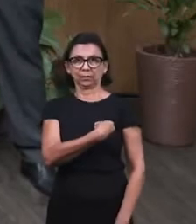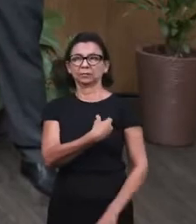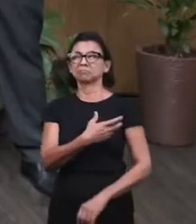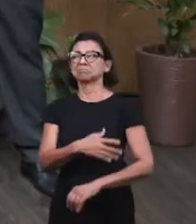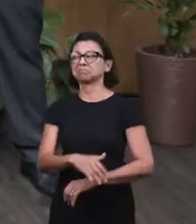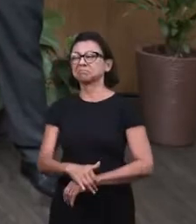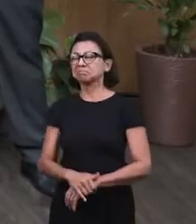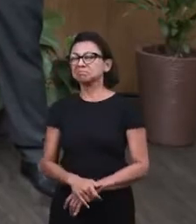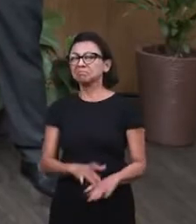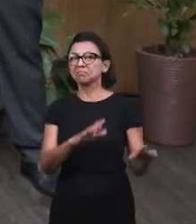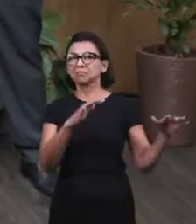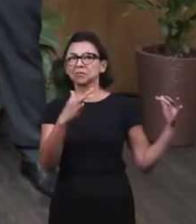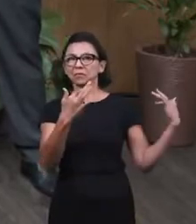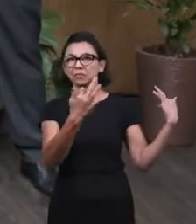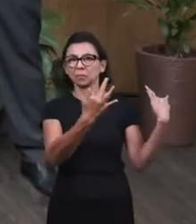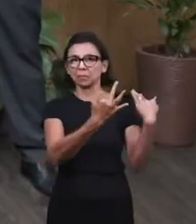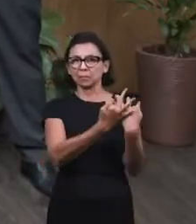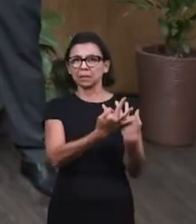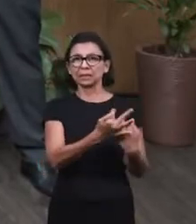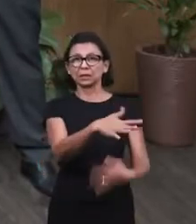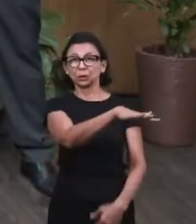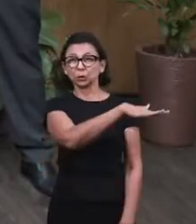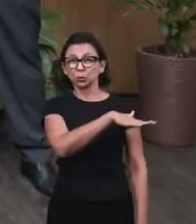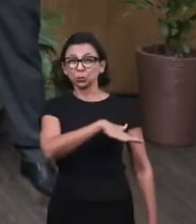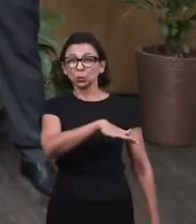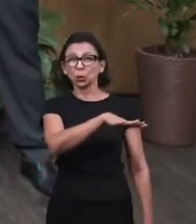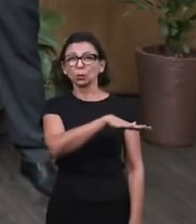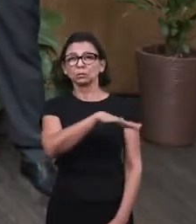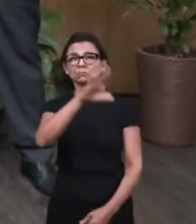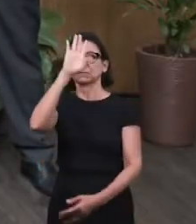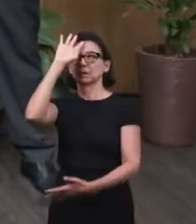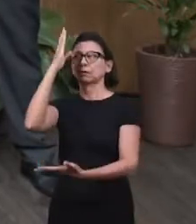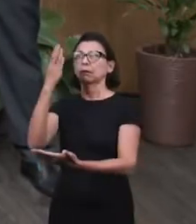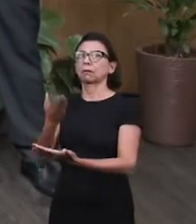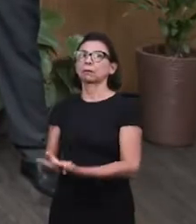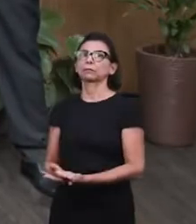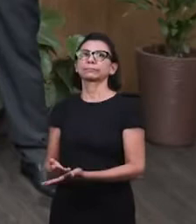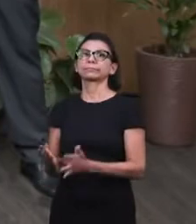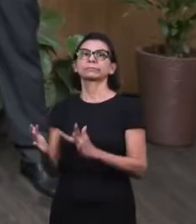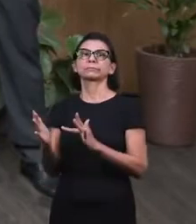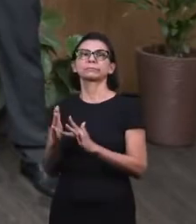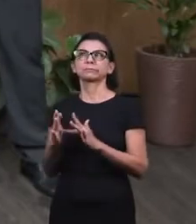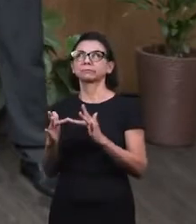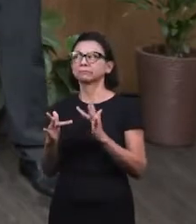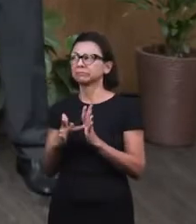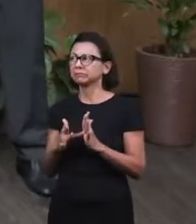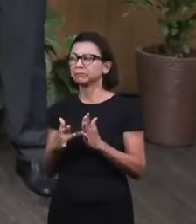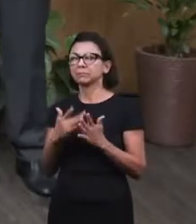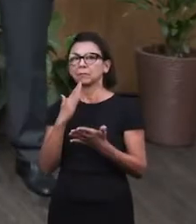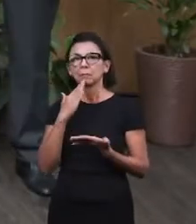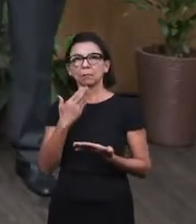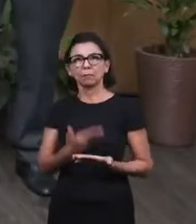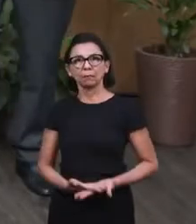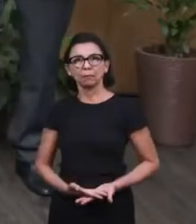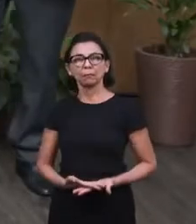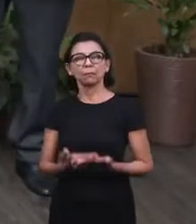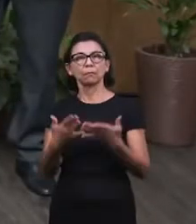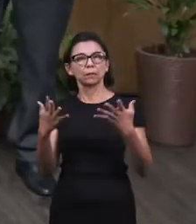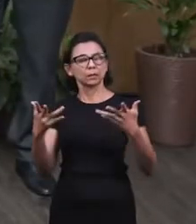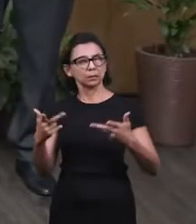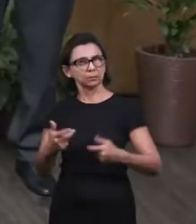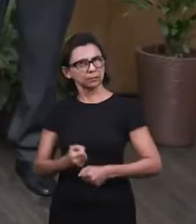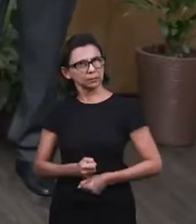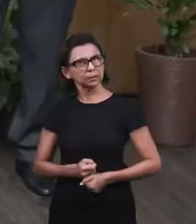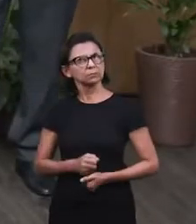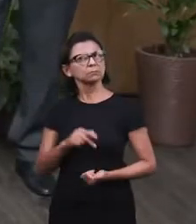So that man in all of his home believed in the Lord Jesus. What a result, what a glorious effect